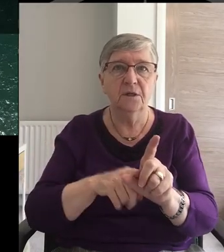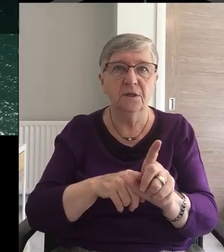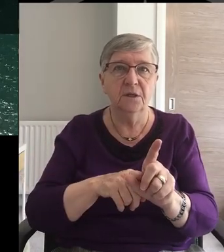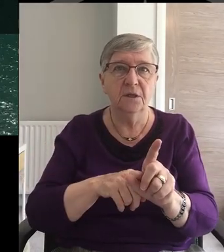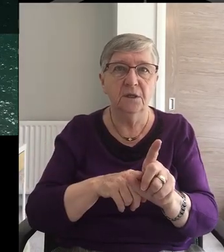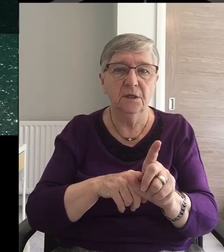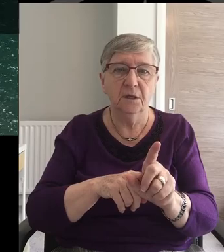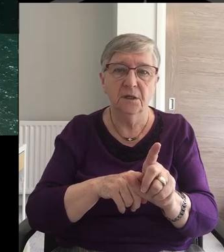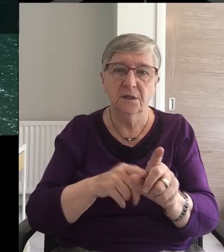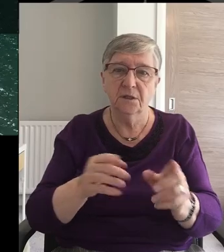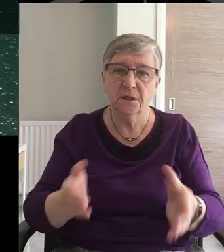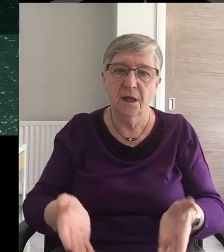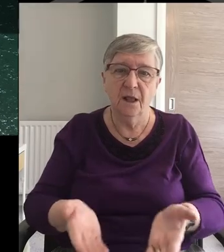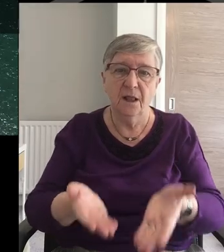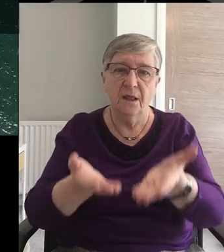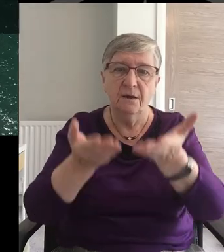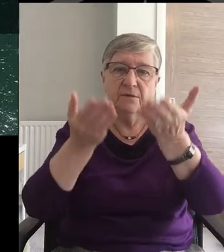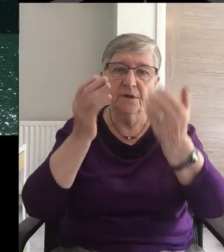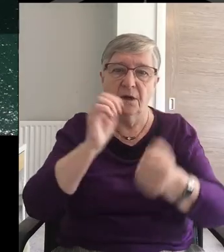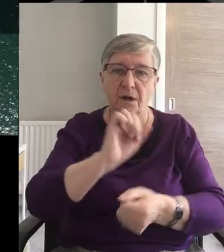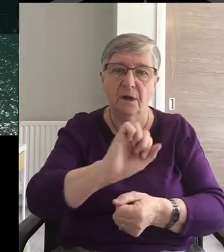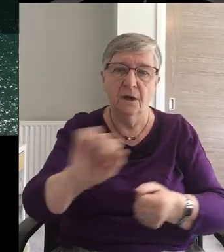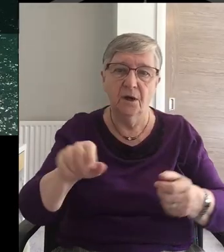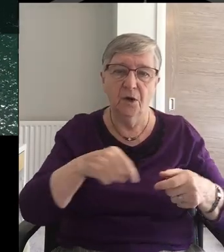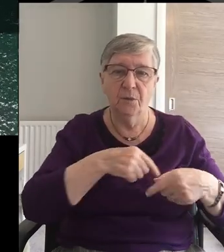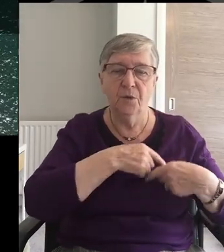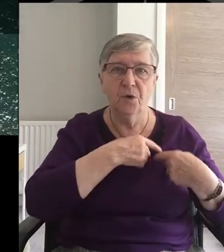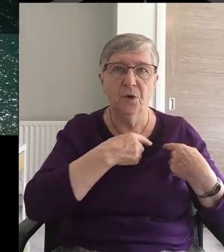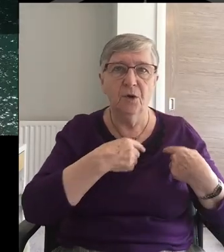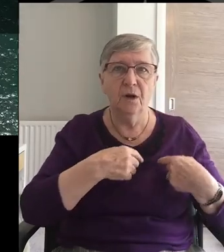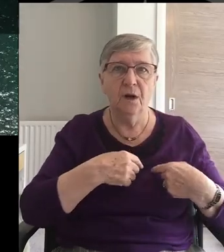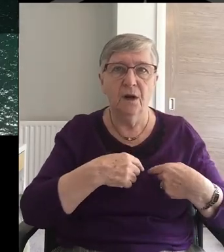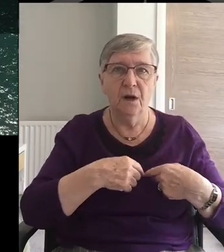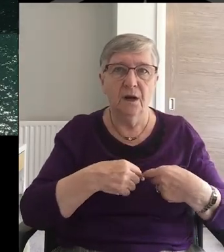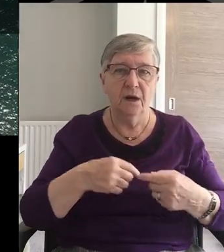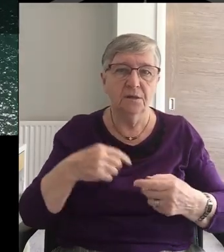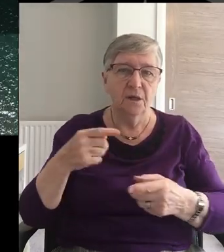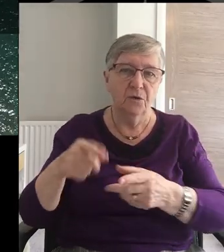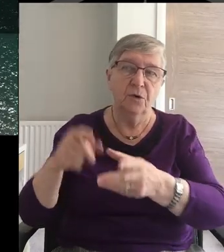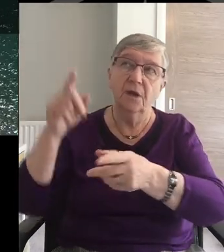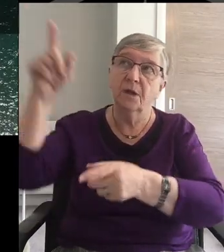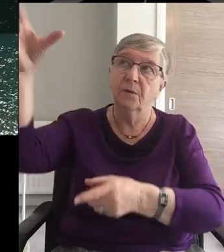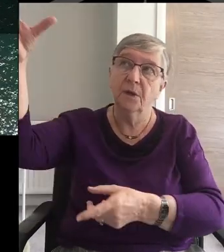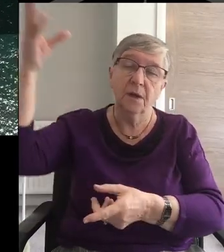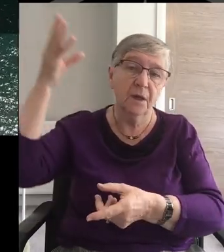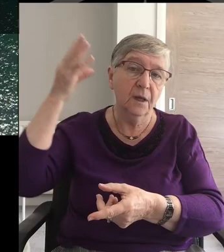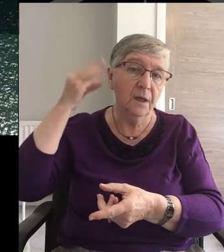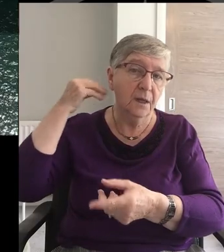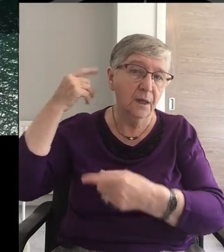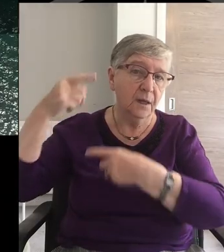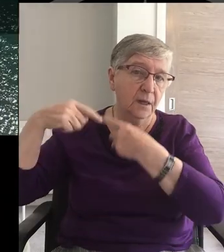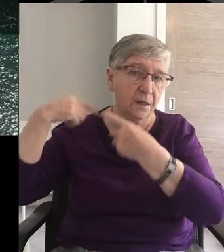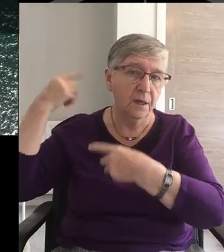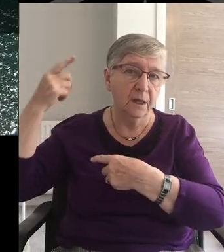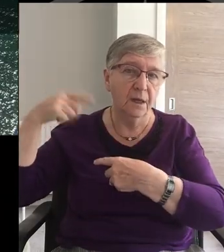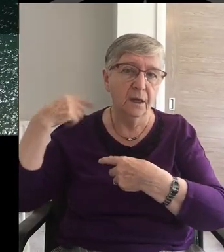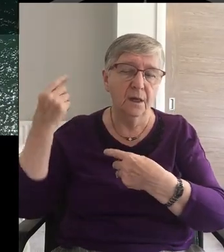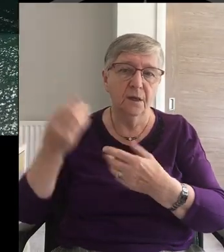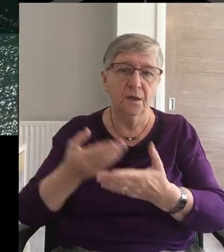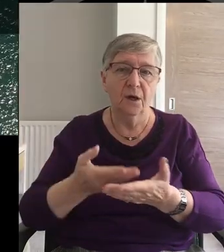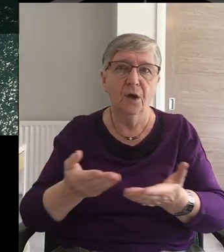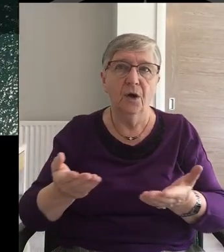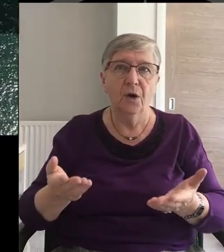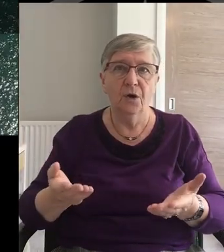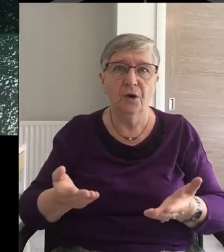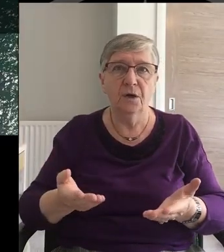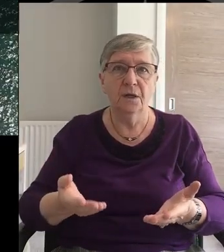years Lift up your hearts Whence be bringing in